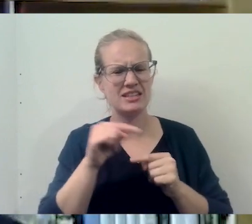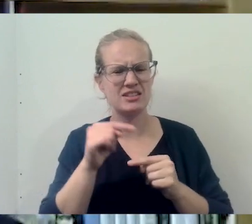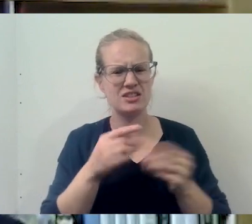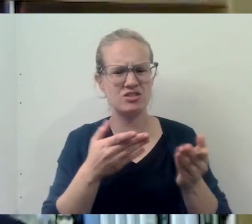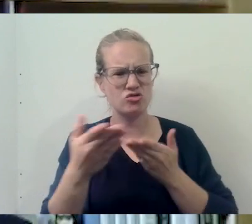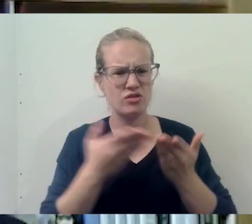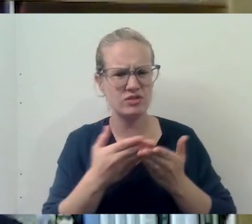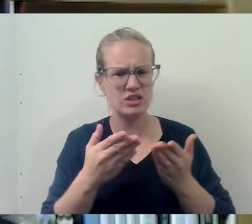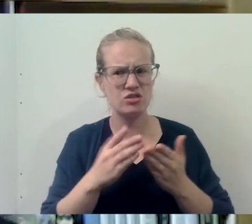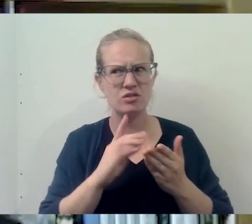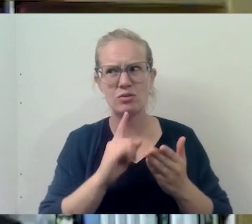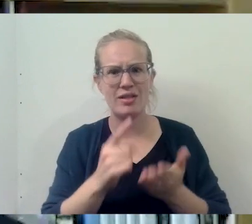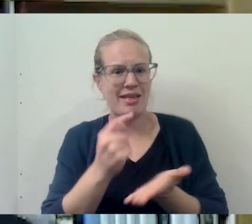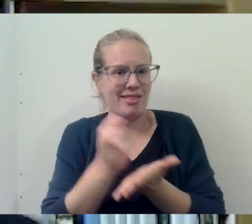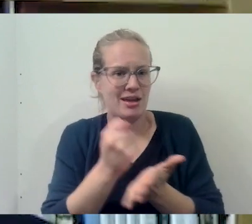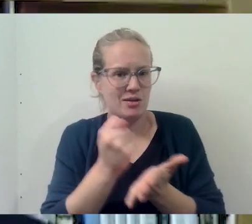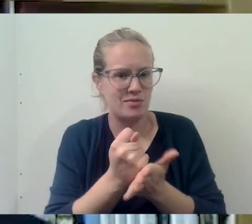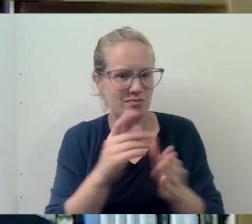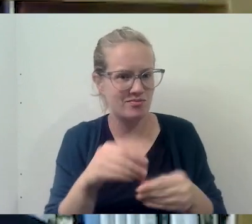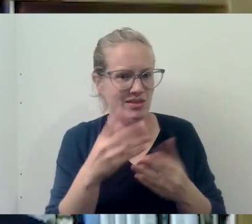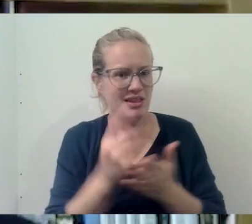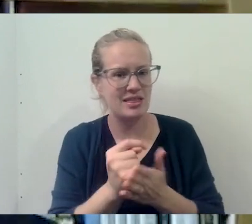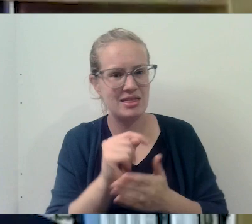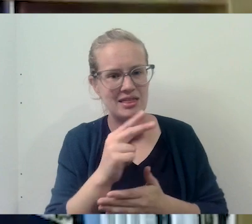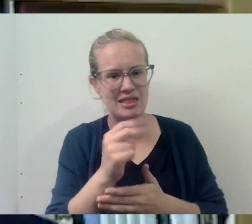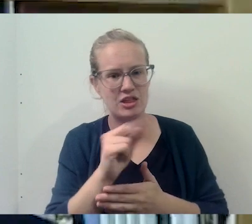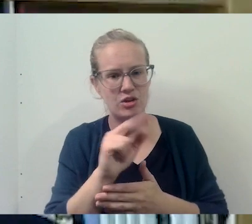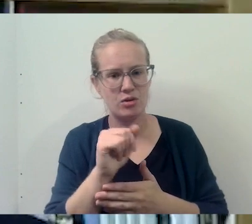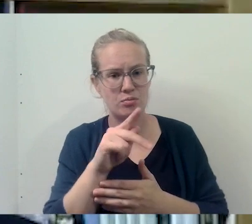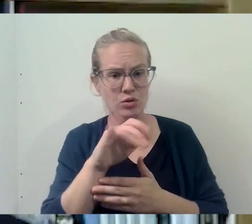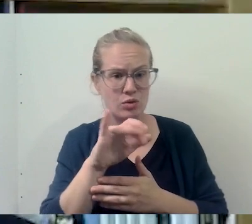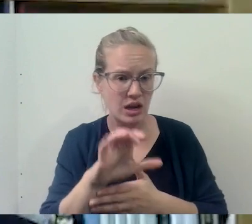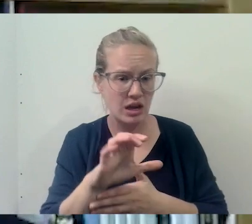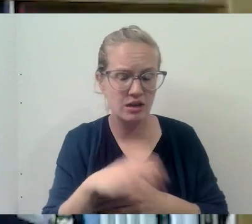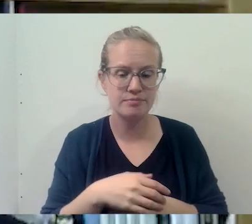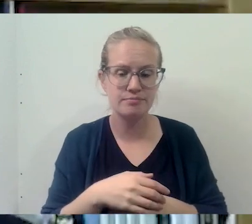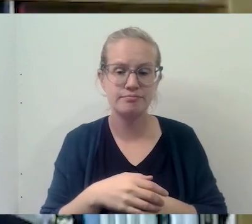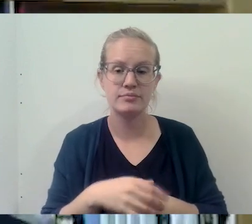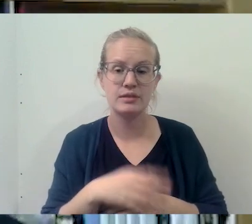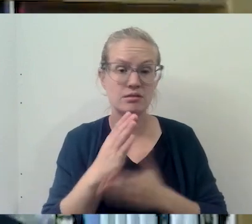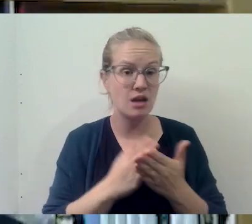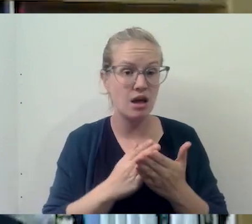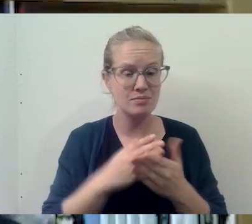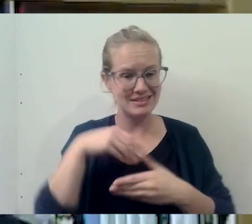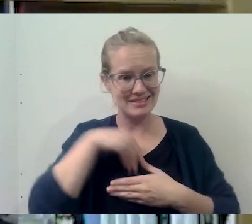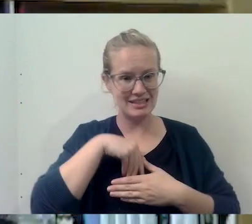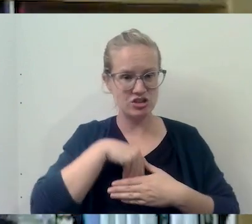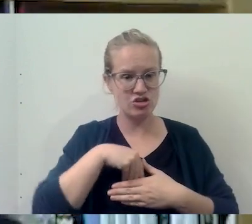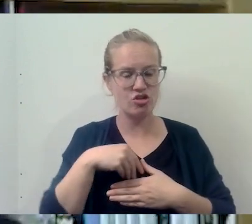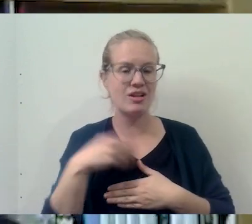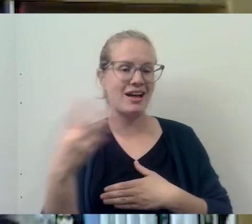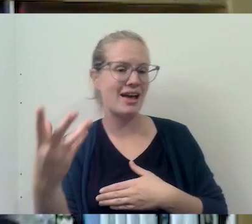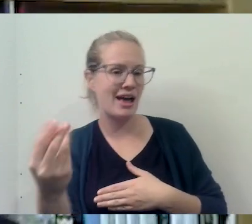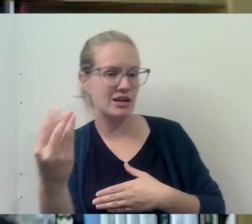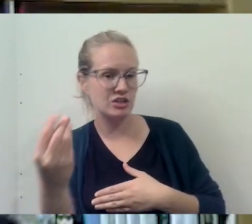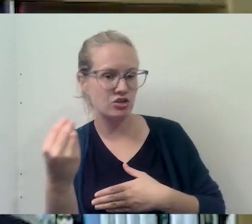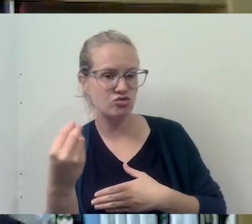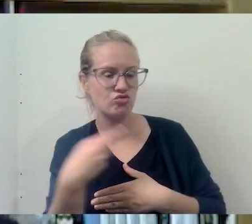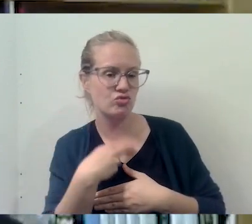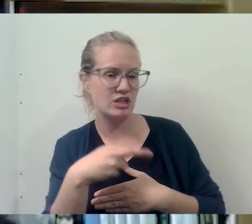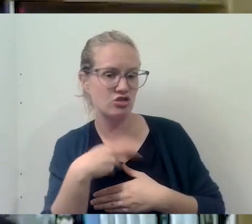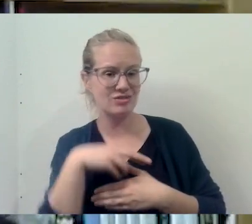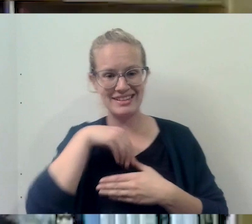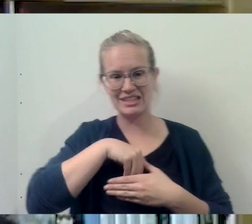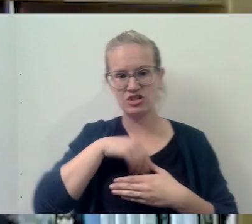that are therapeutic. And there's a variety of them. Some of it has to do with internal versus external religiosity.